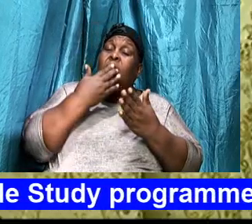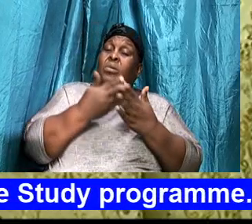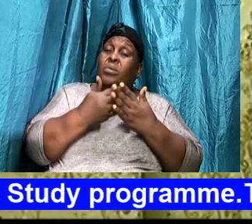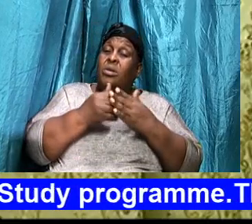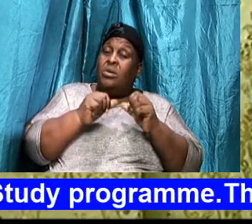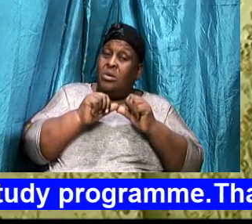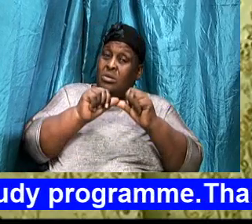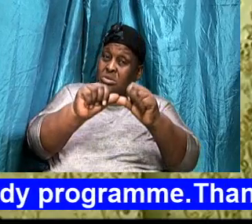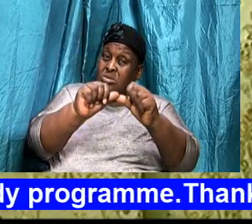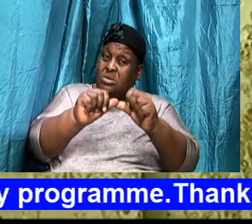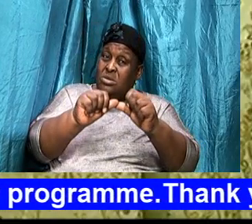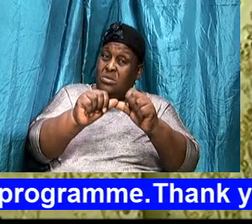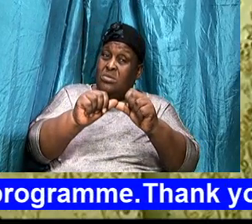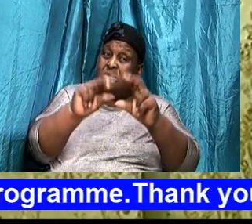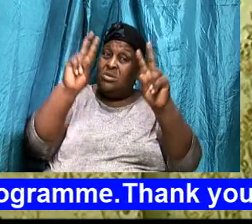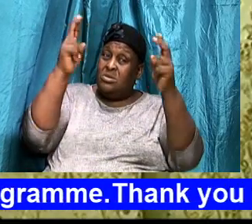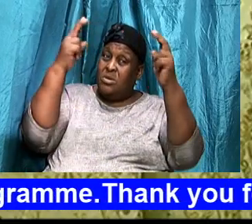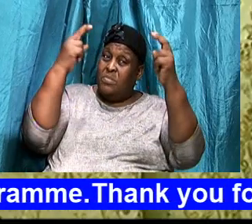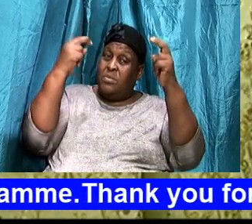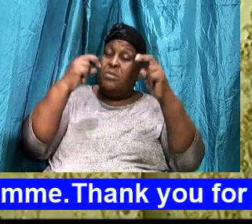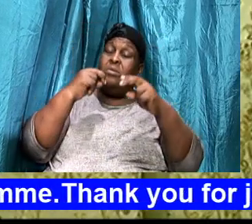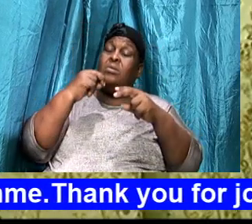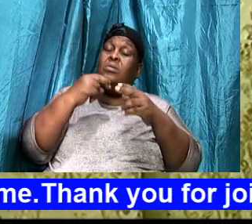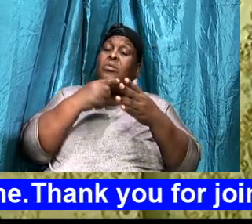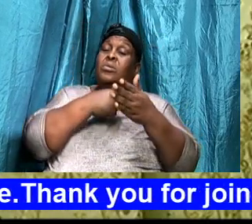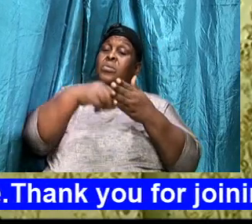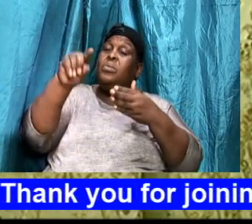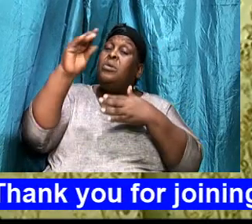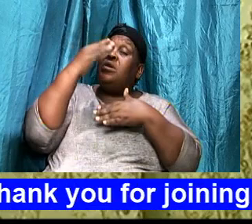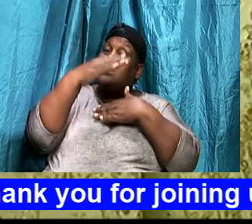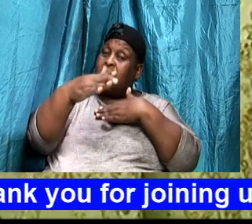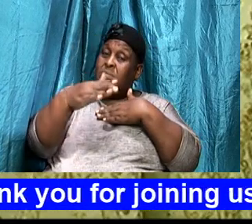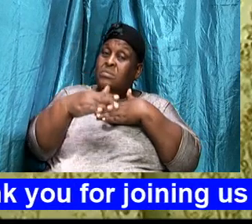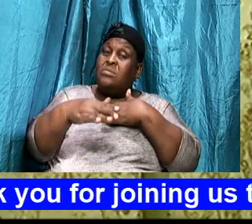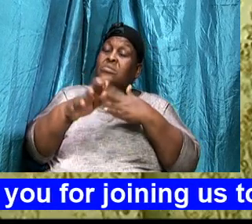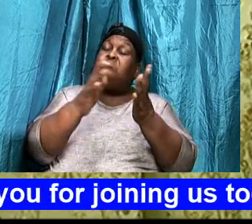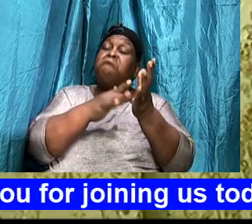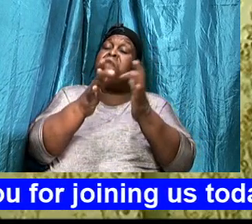Continue the lesson next week, If Jesus comes,